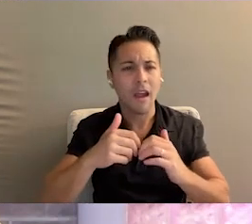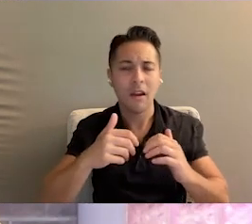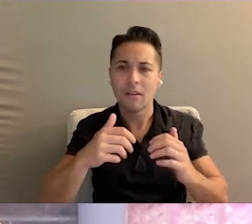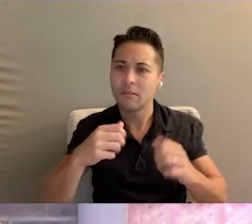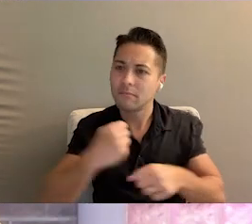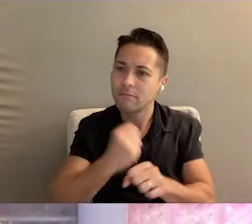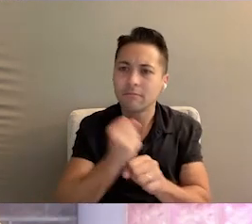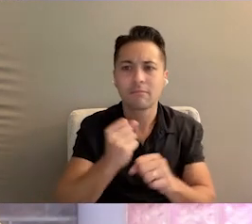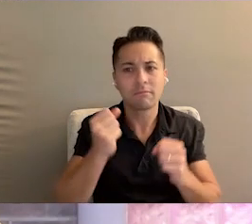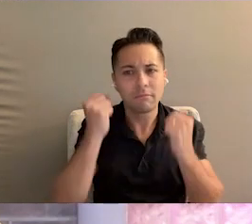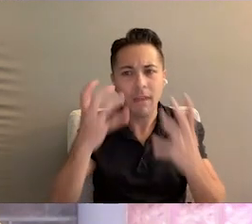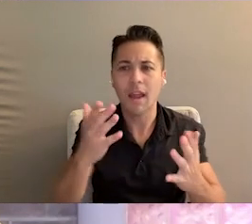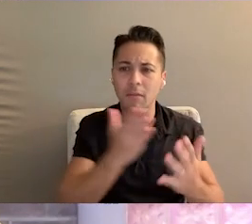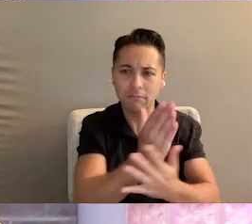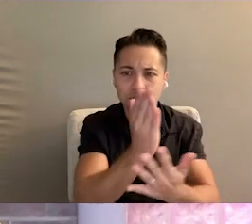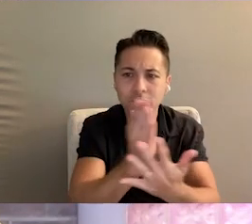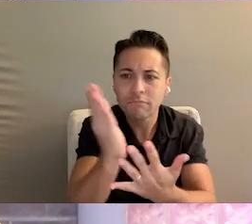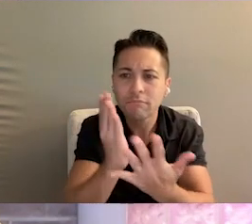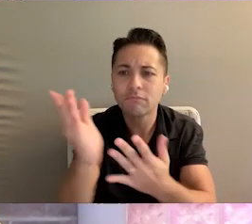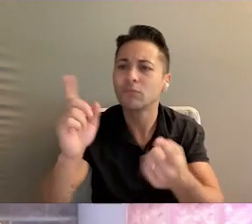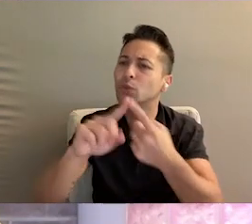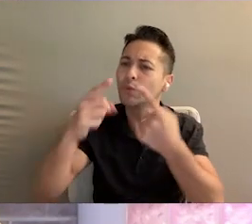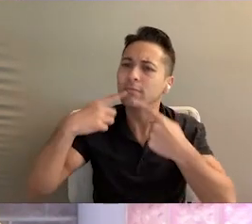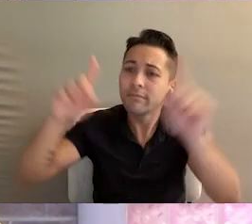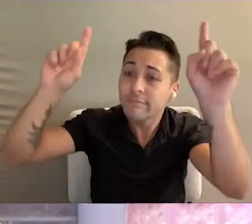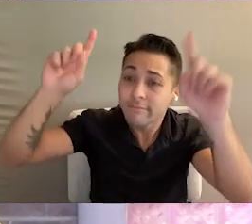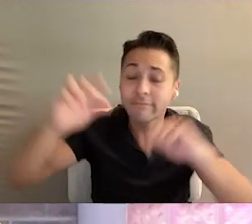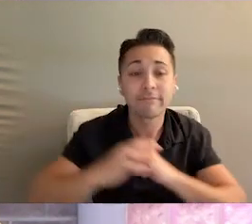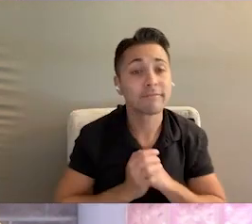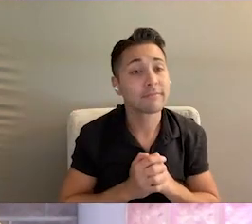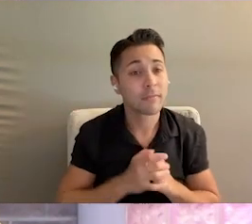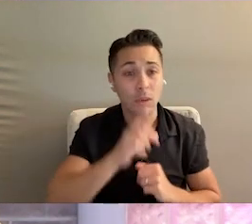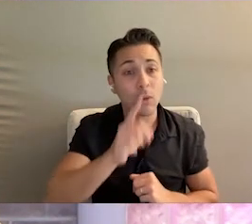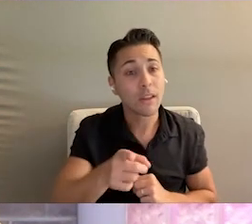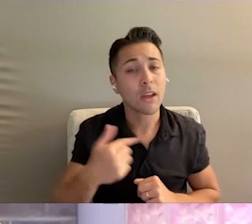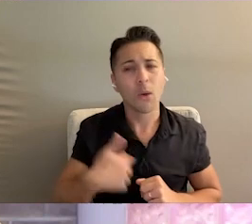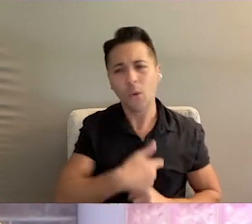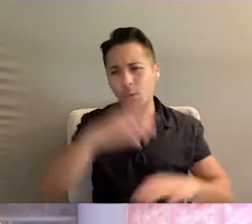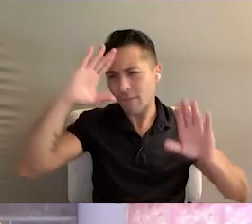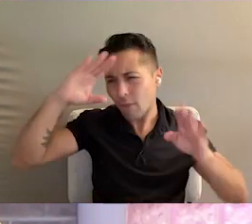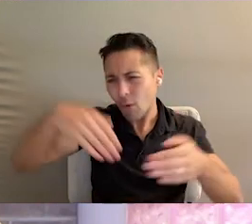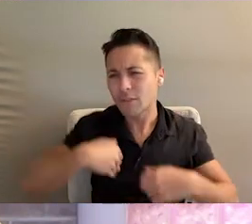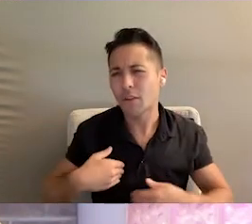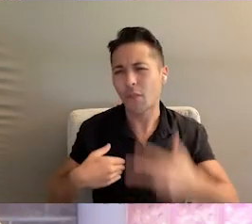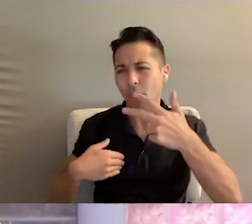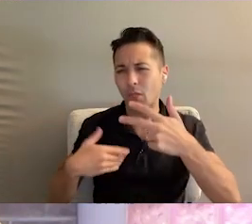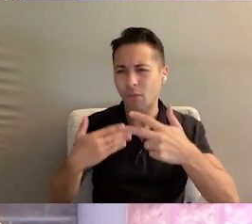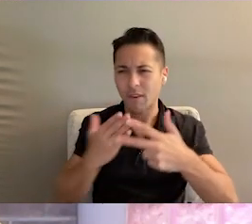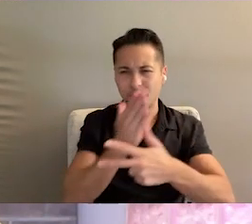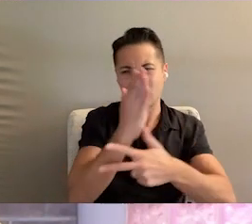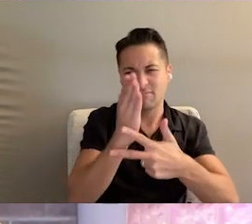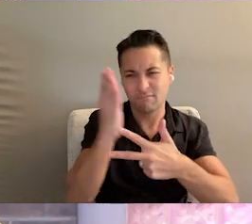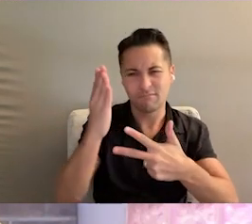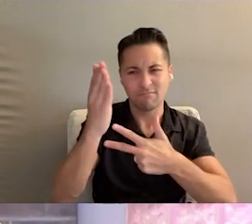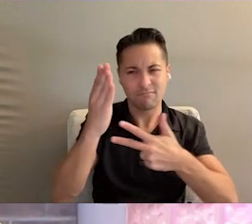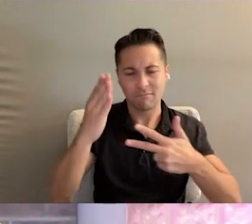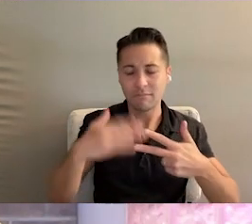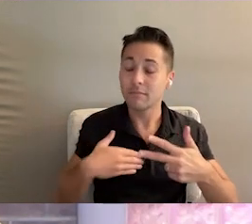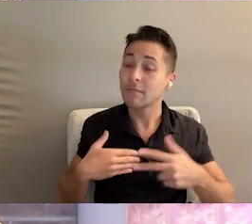to possibilities. To deliver on this call to action, APD is focused on three key areas.